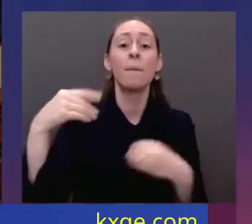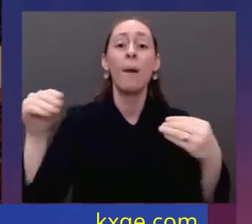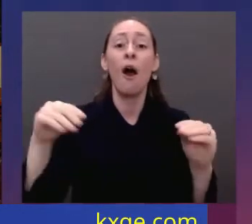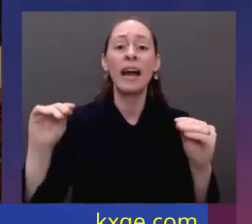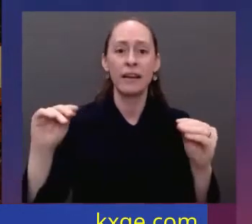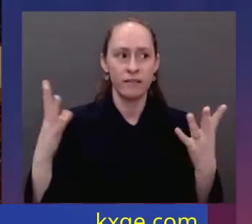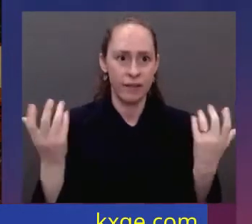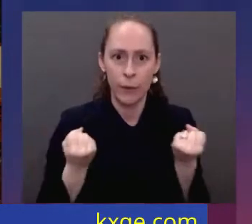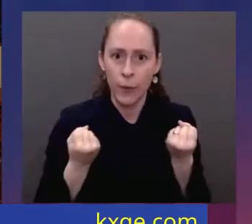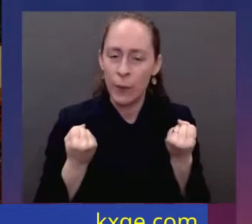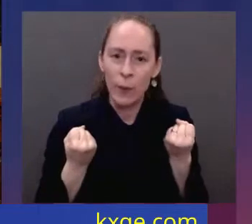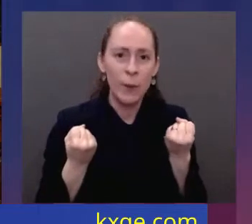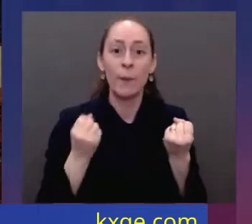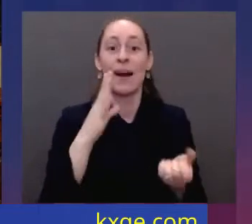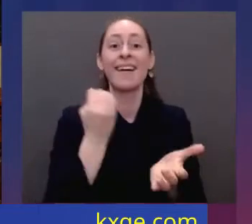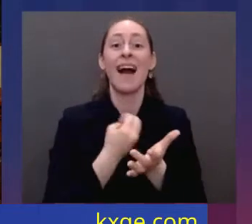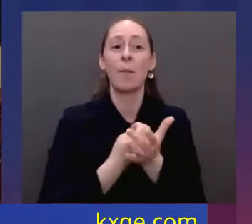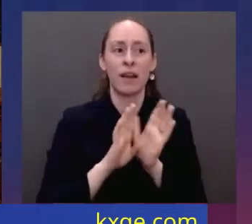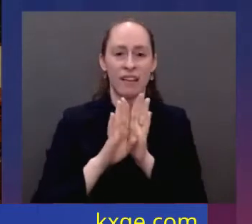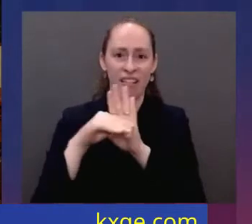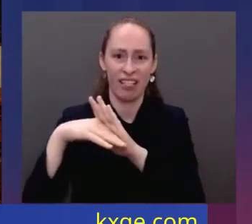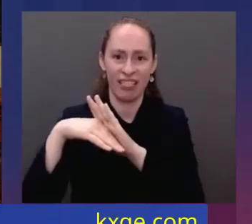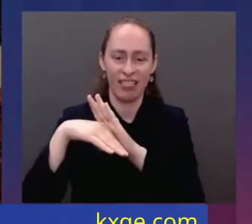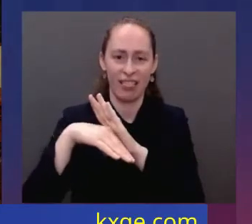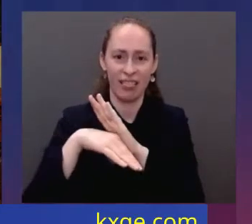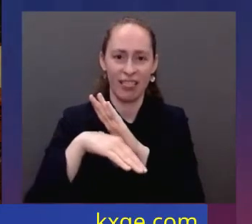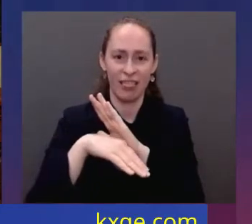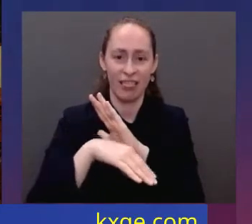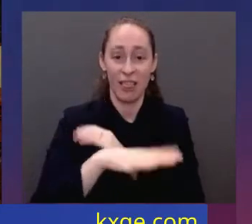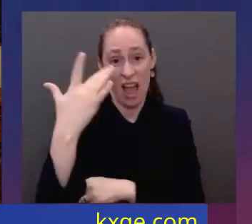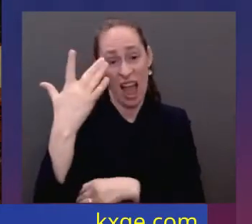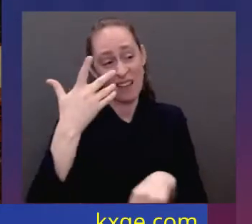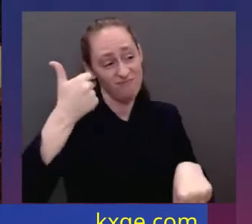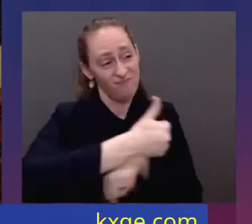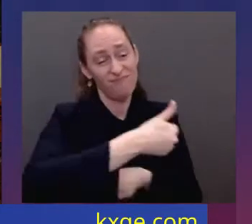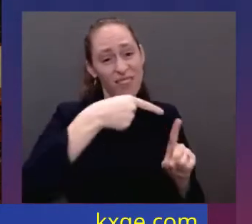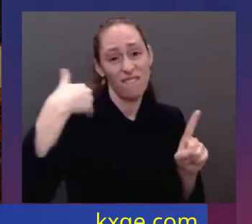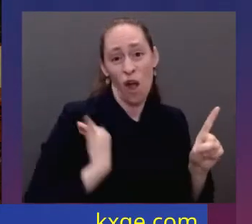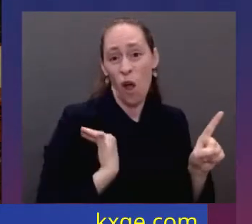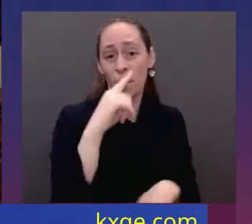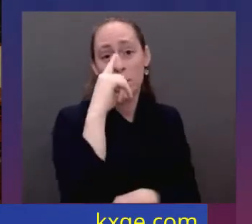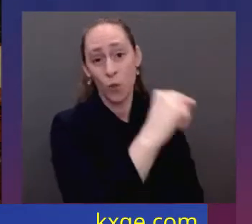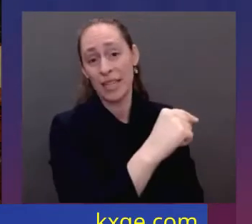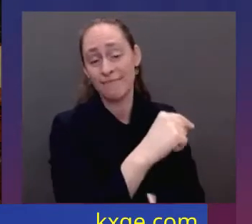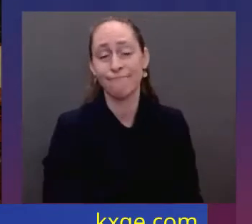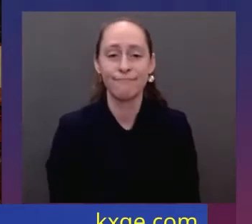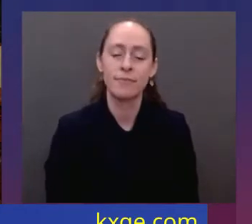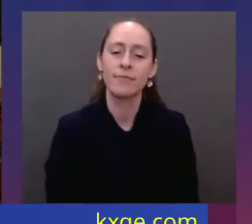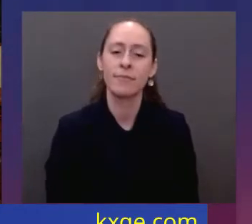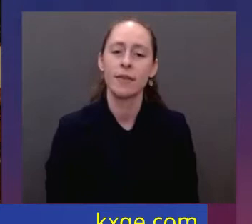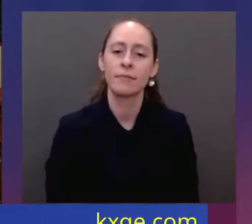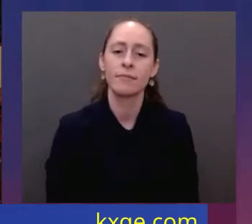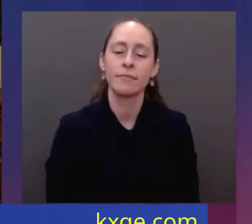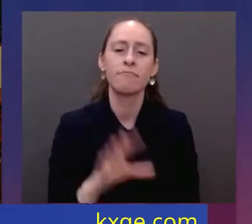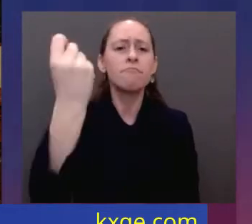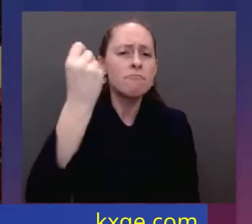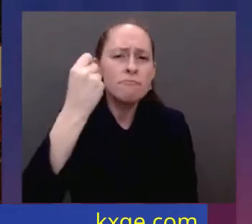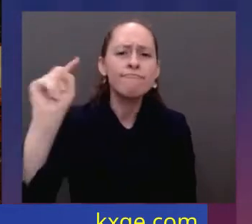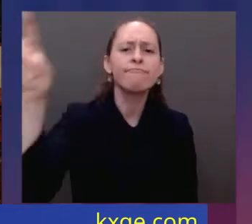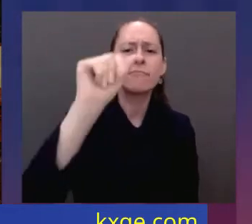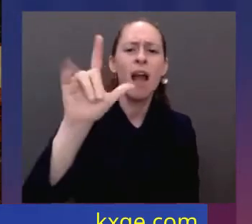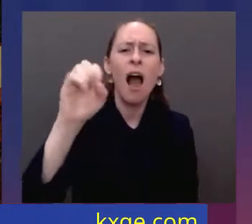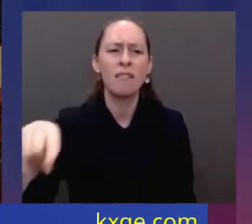and Putin alone is the one to blame. Together with our allies, we're providing support to the Ukrainians in their fight for freedom. Military assistance,